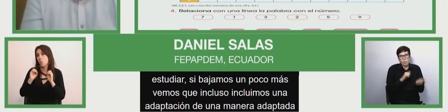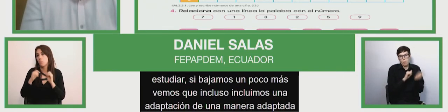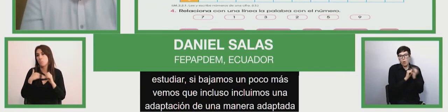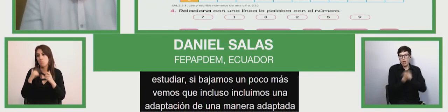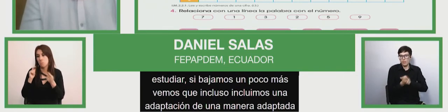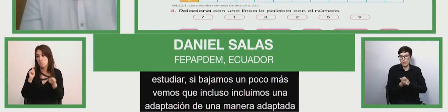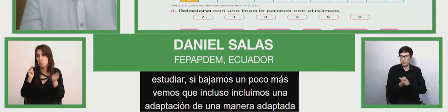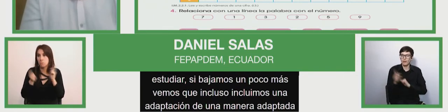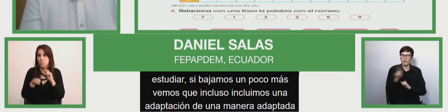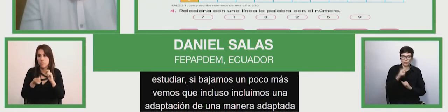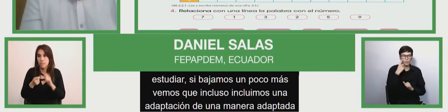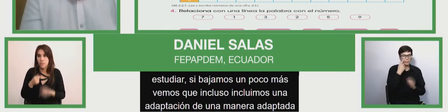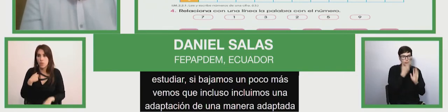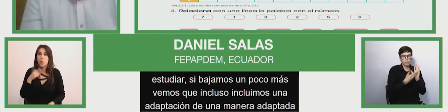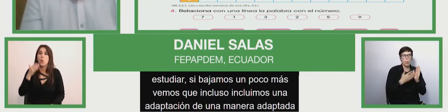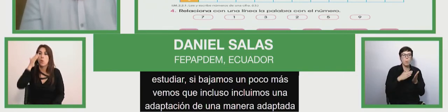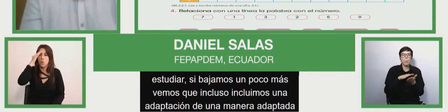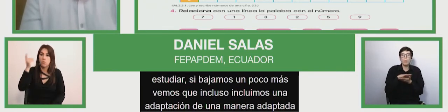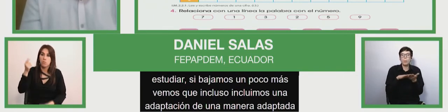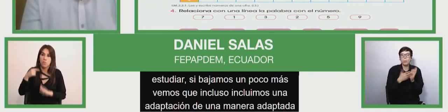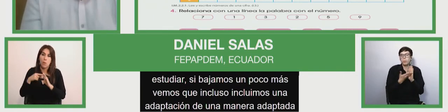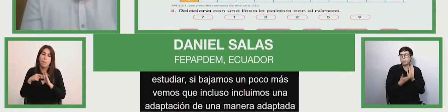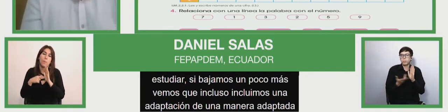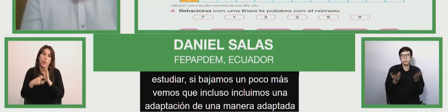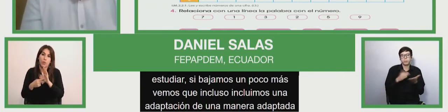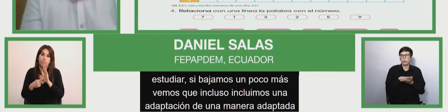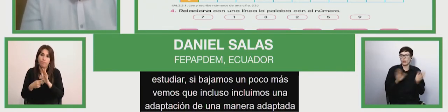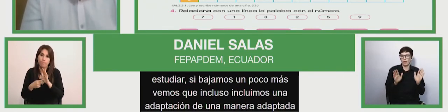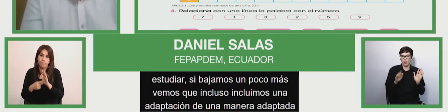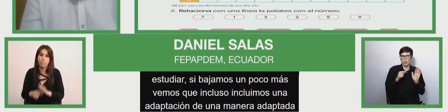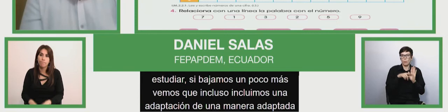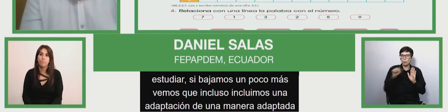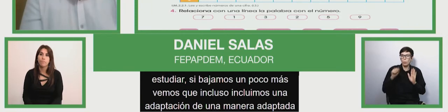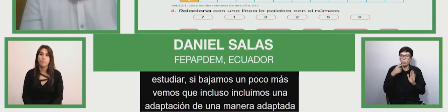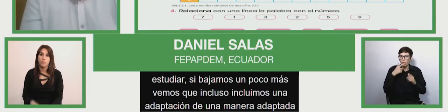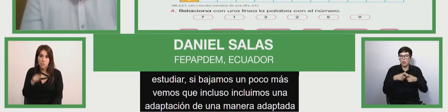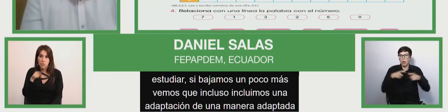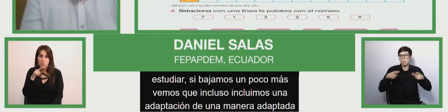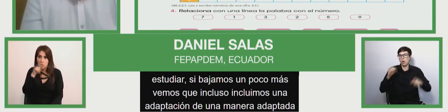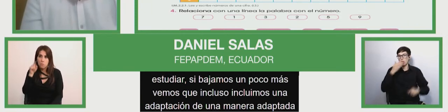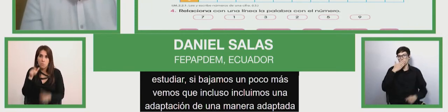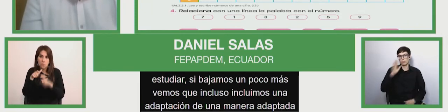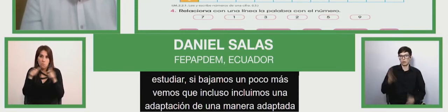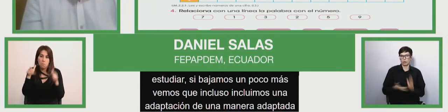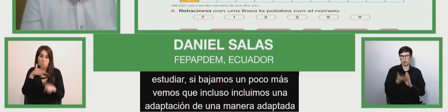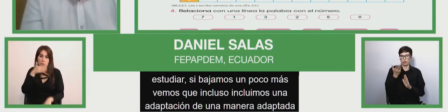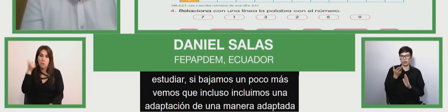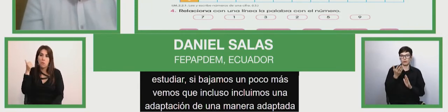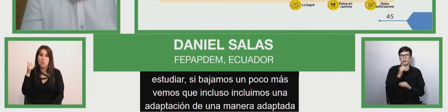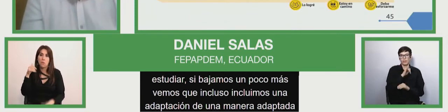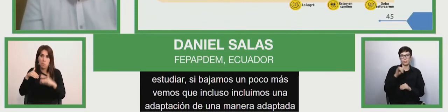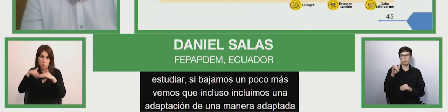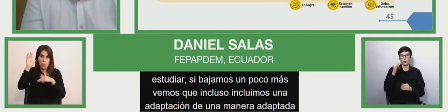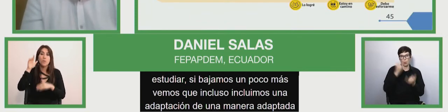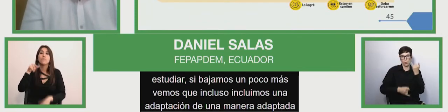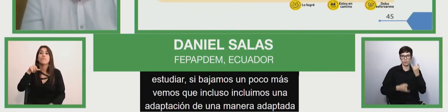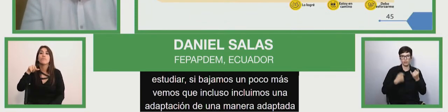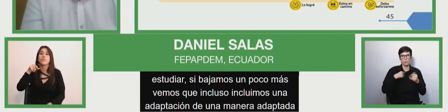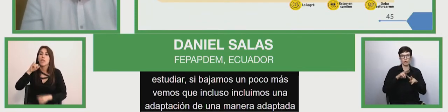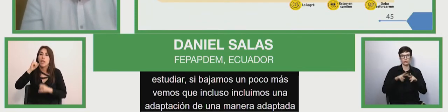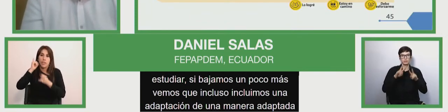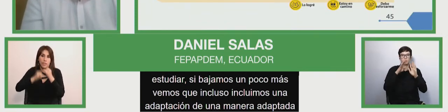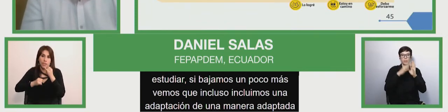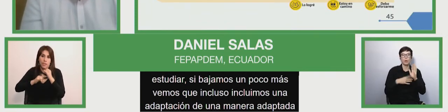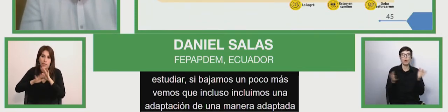because there's a format there's a strategy you can improve and amplify we've made a teacher guide as